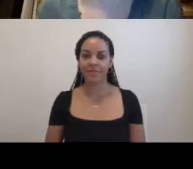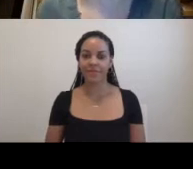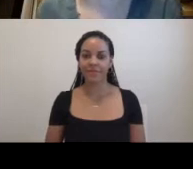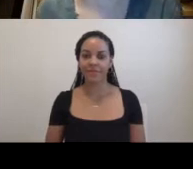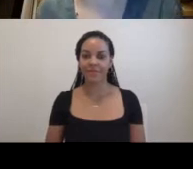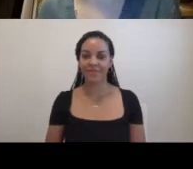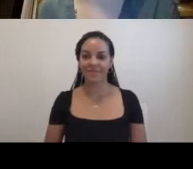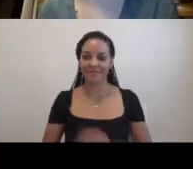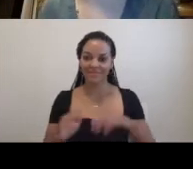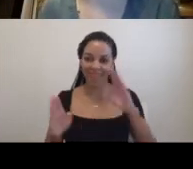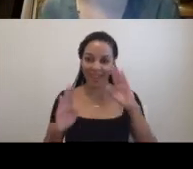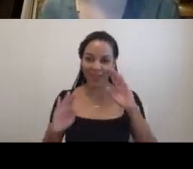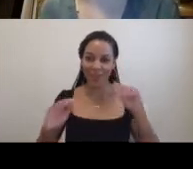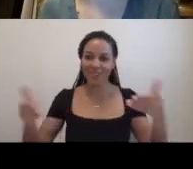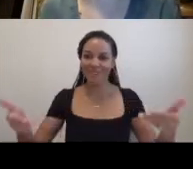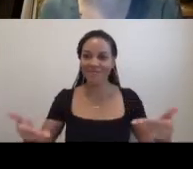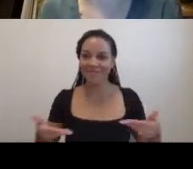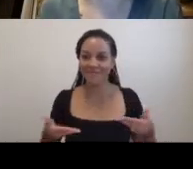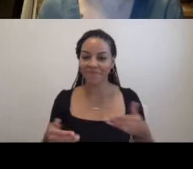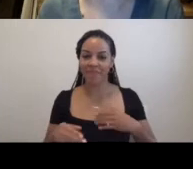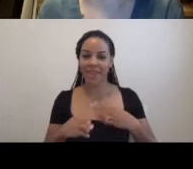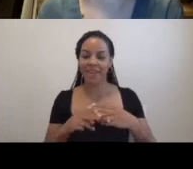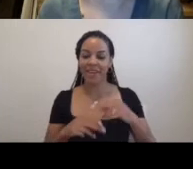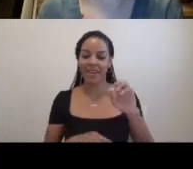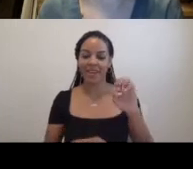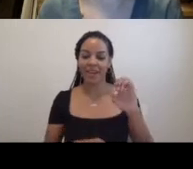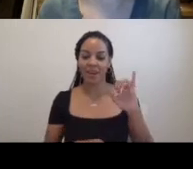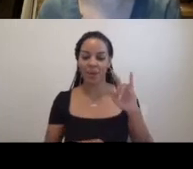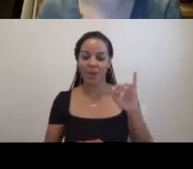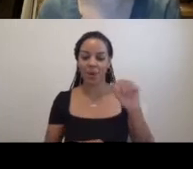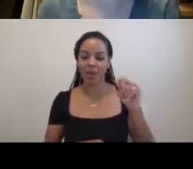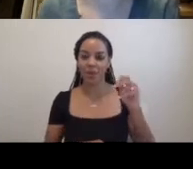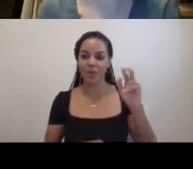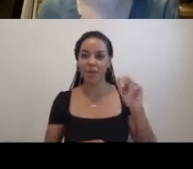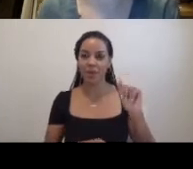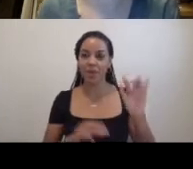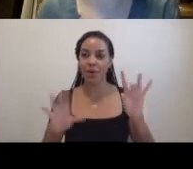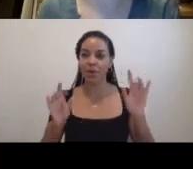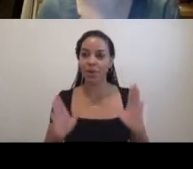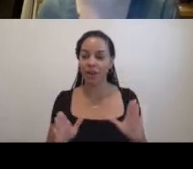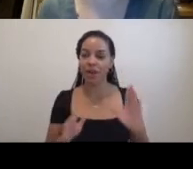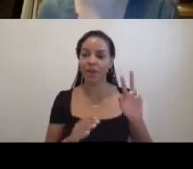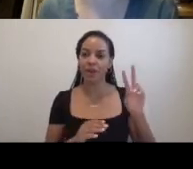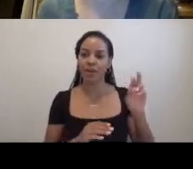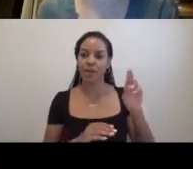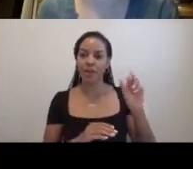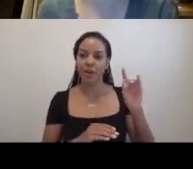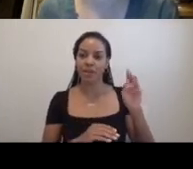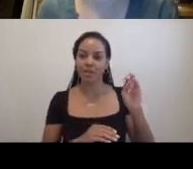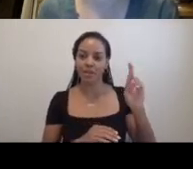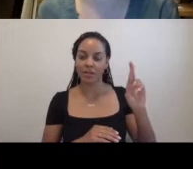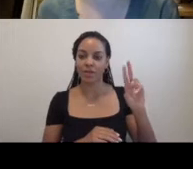Hello, and welcome. My name is Ariella Pira. I'm the curator at the Verilis Center for Art and Politics, and on behalf of my